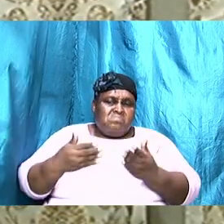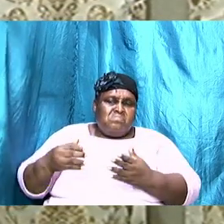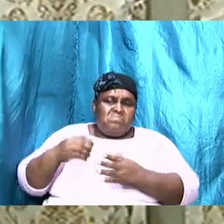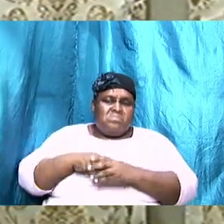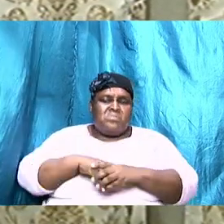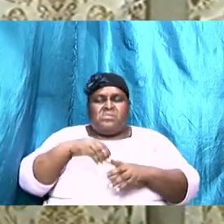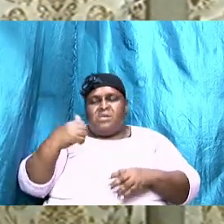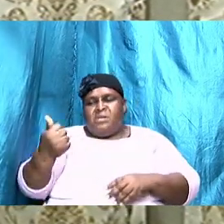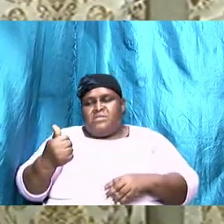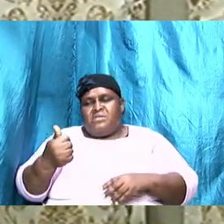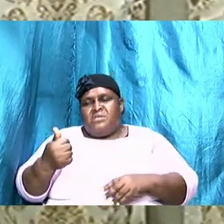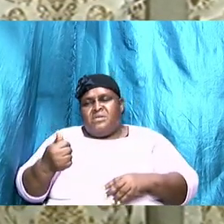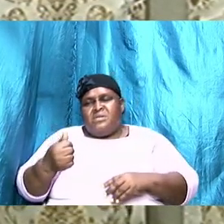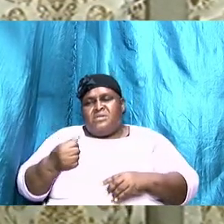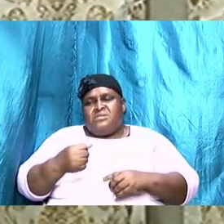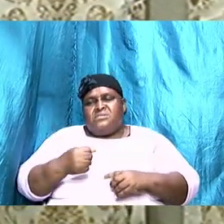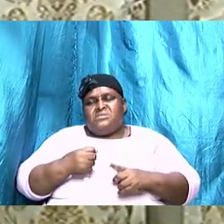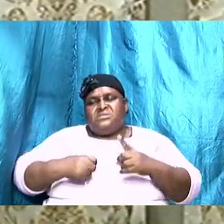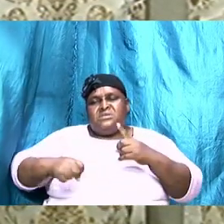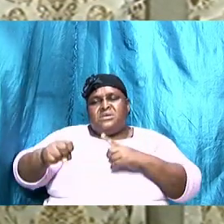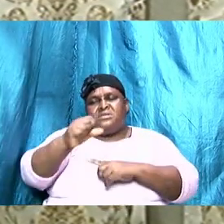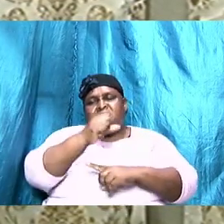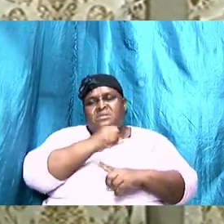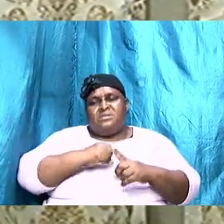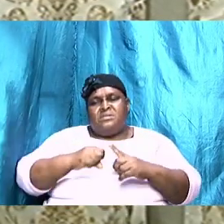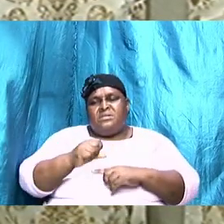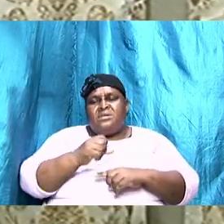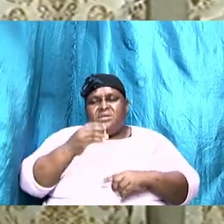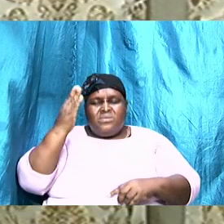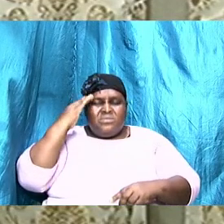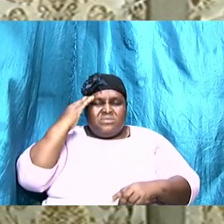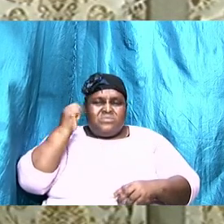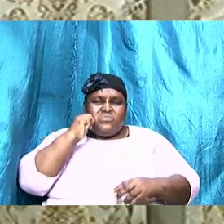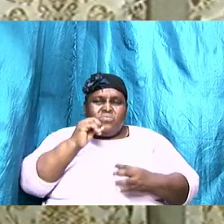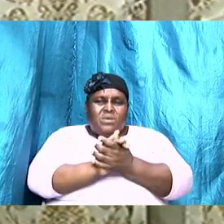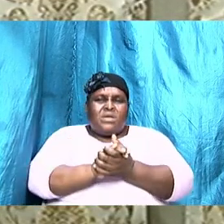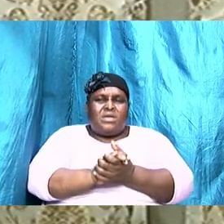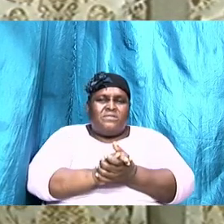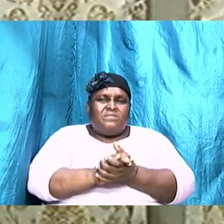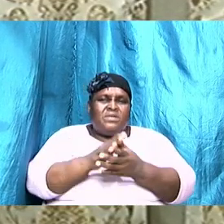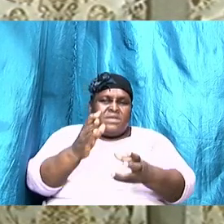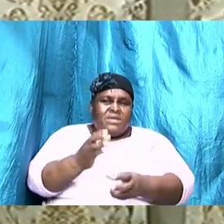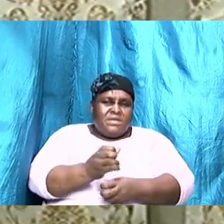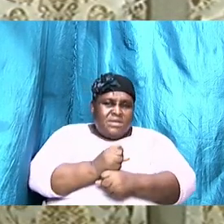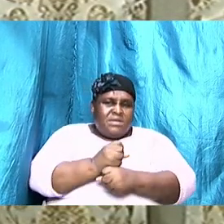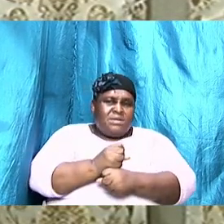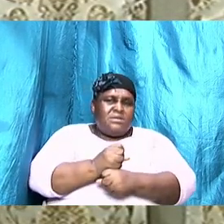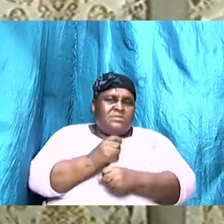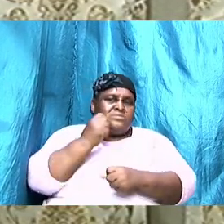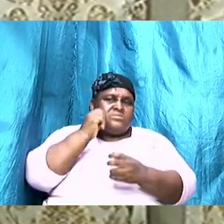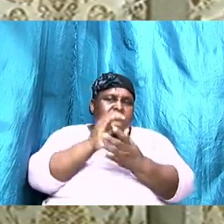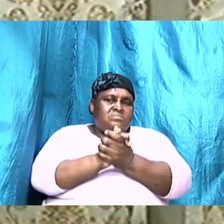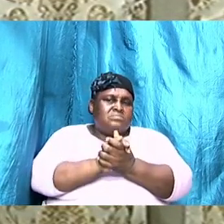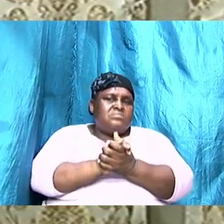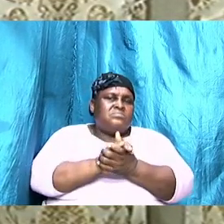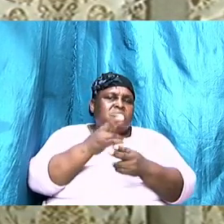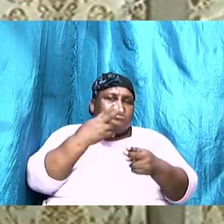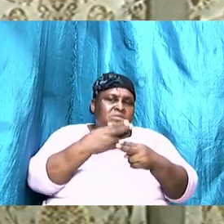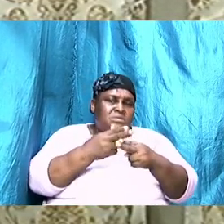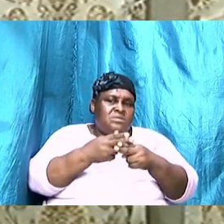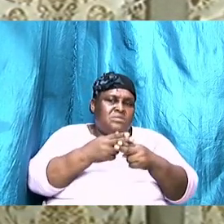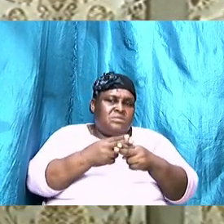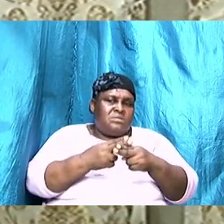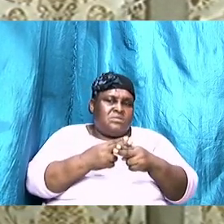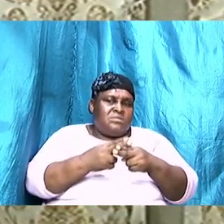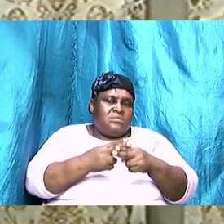have you ever noticed that the wife for whatever reason takes the husband name so his name